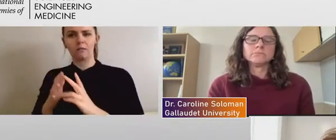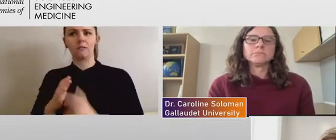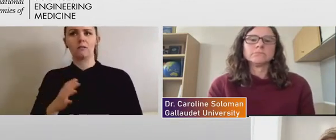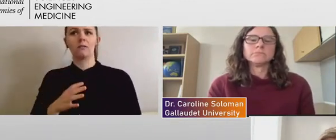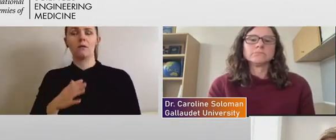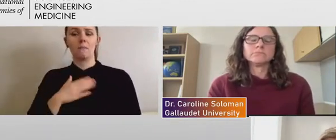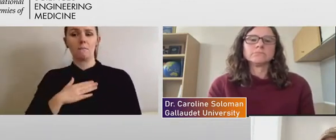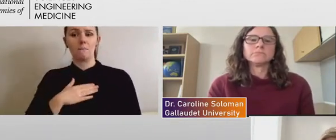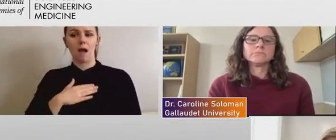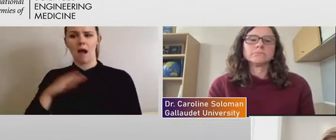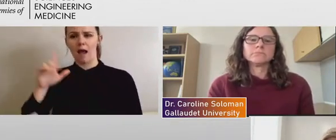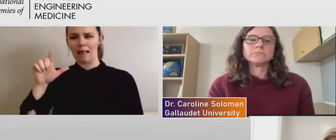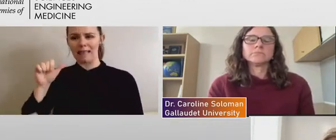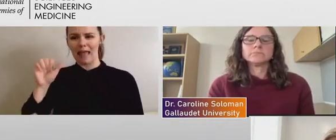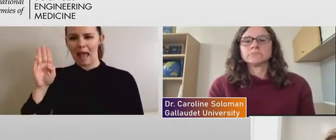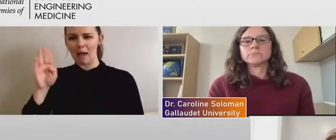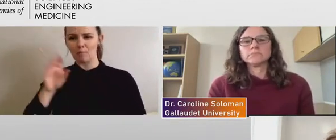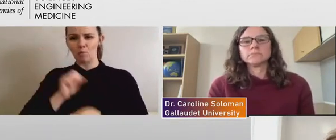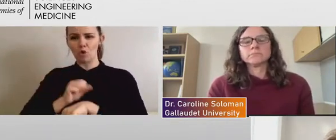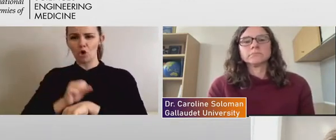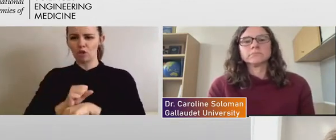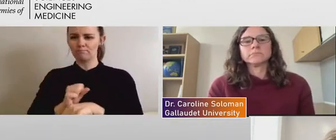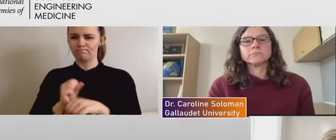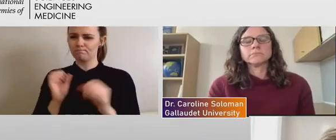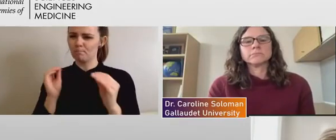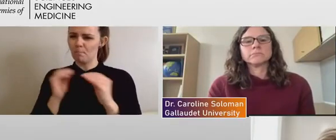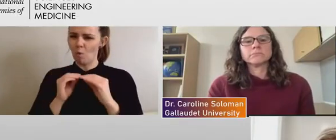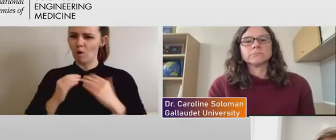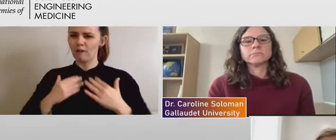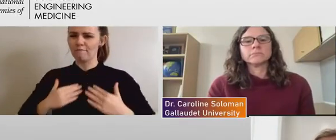is much more of a physical kind of thing. Um,